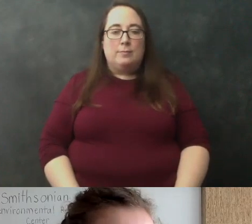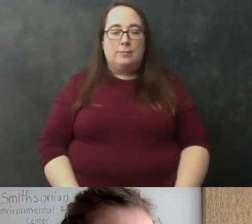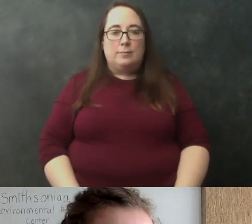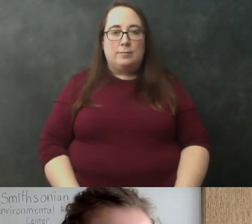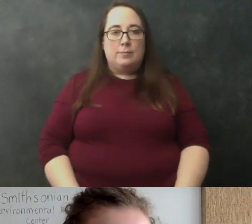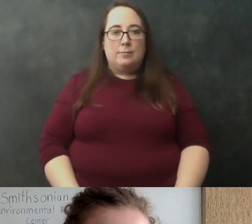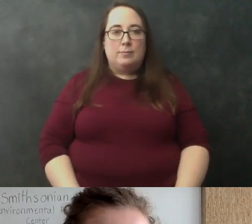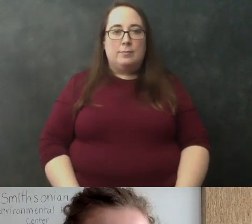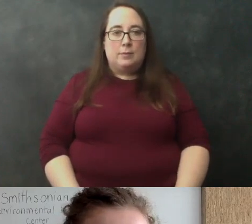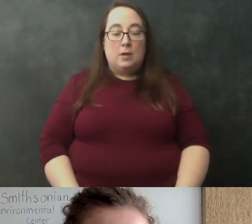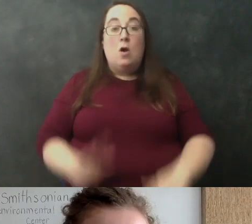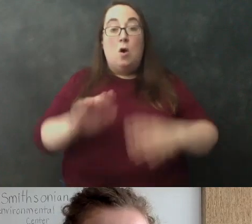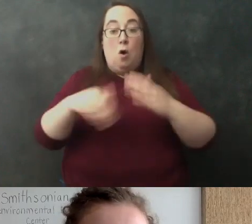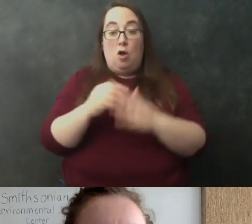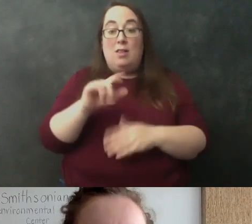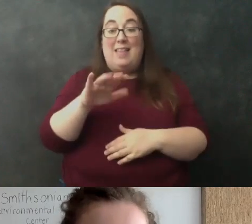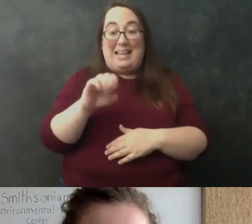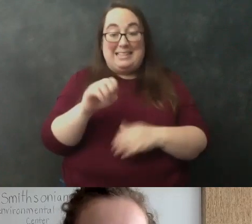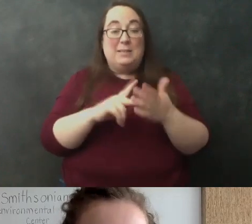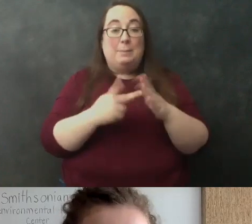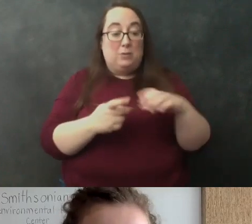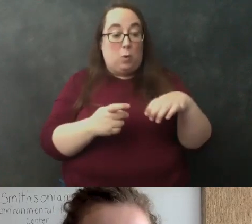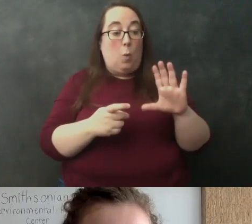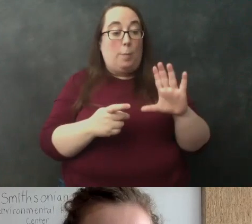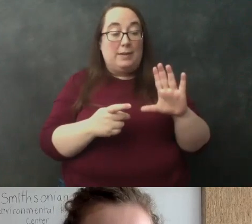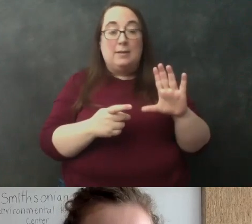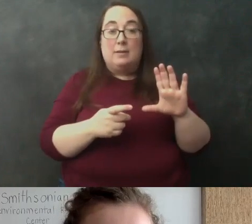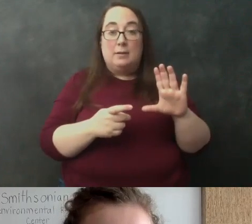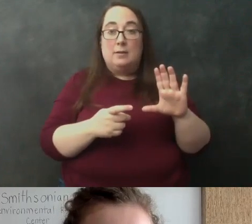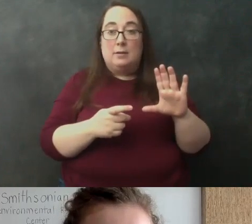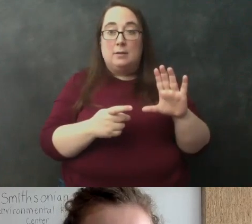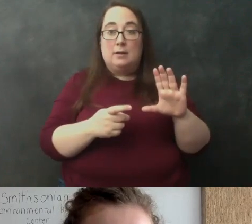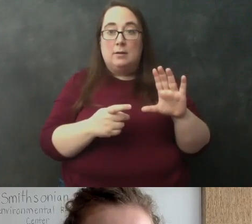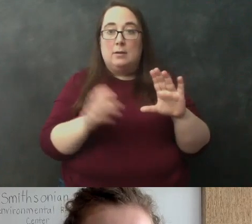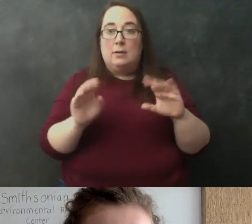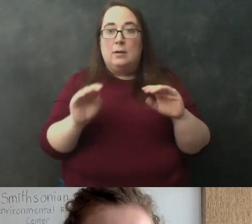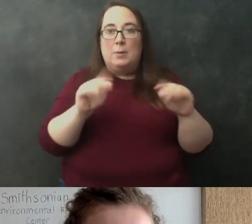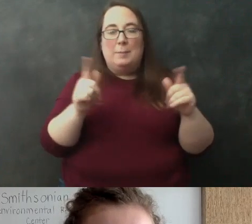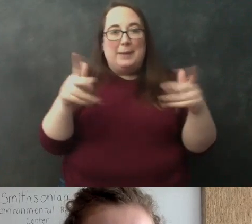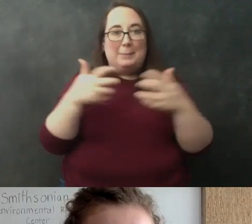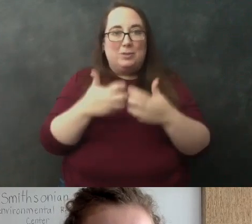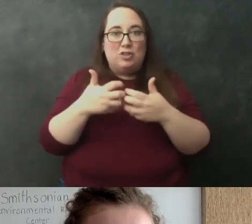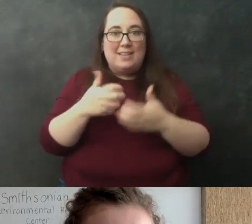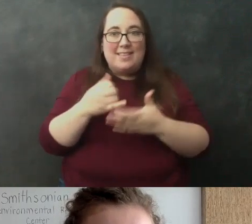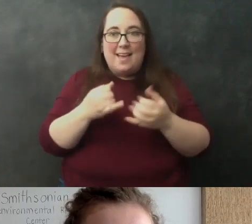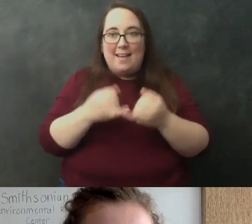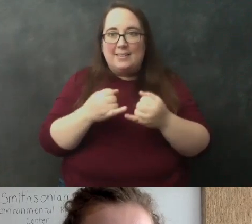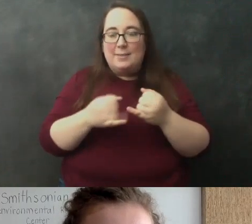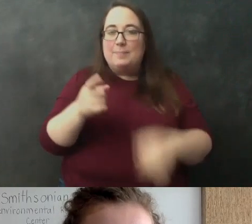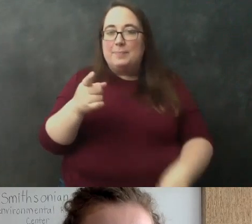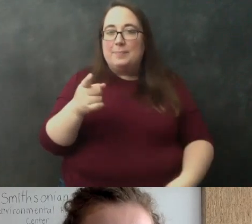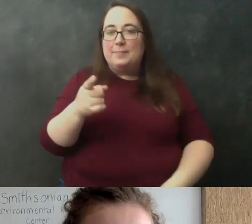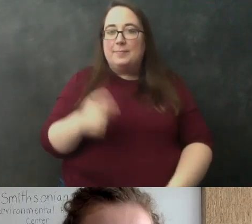lysed which means they've been broken open we will then take those and put them into this big machine on the end which is called